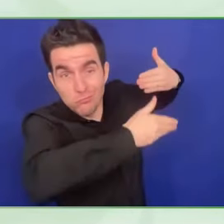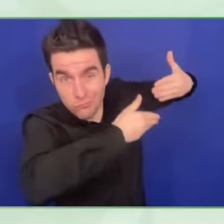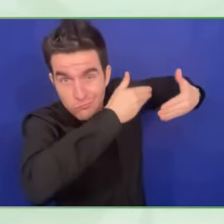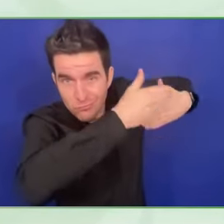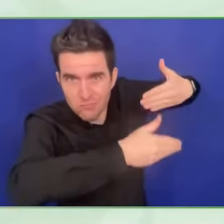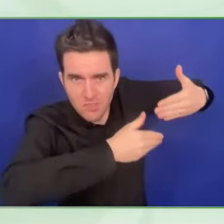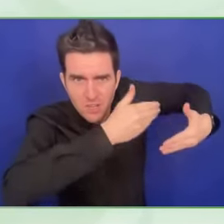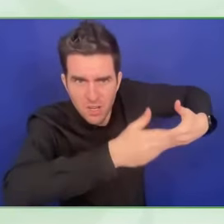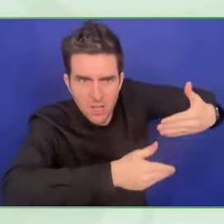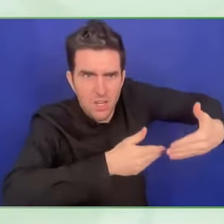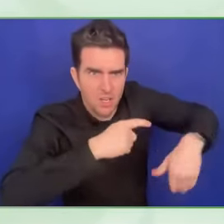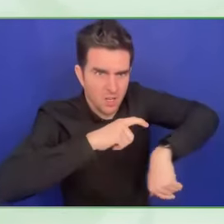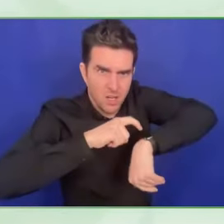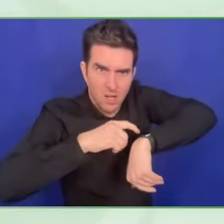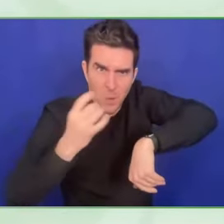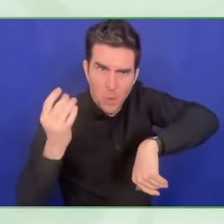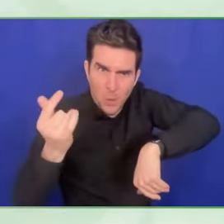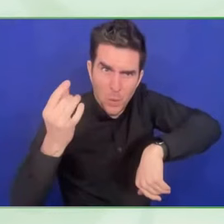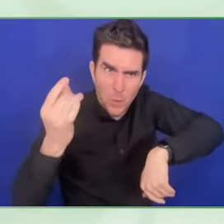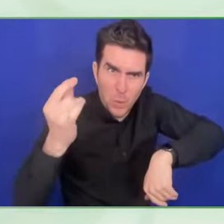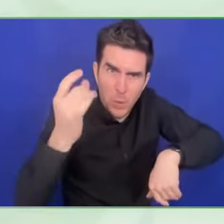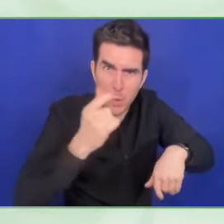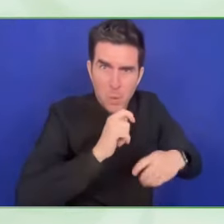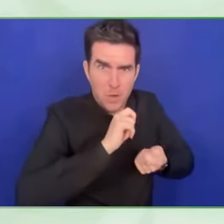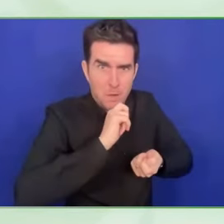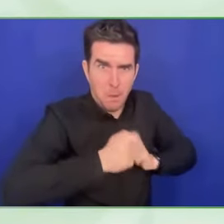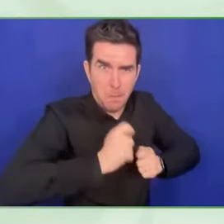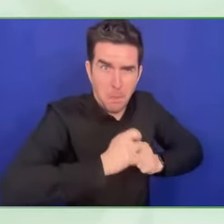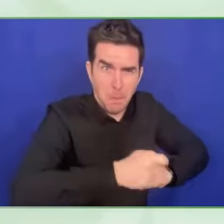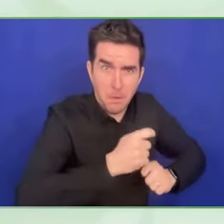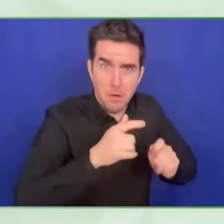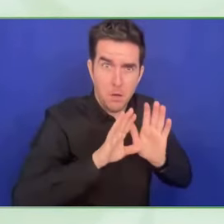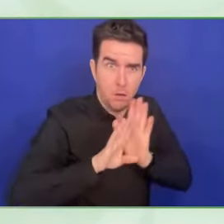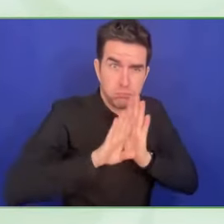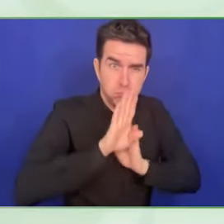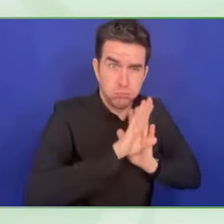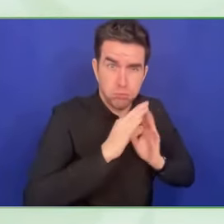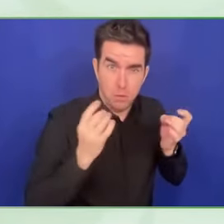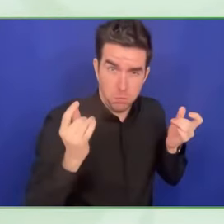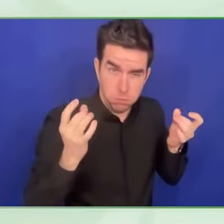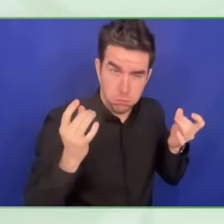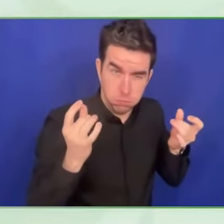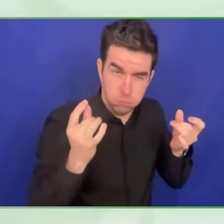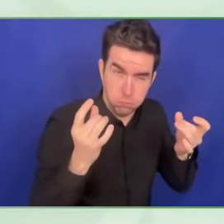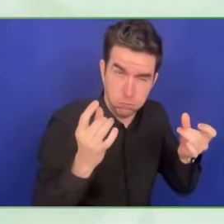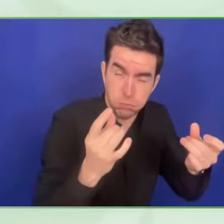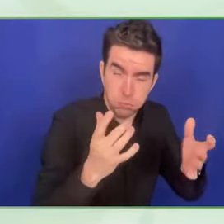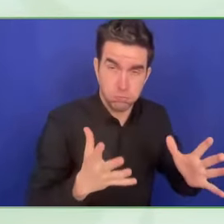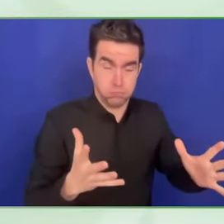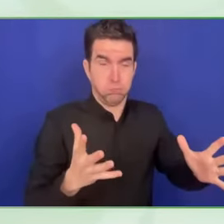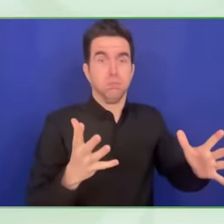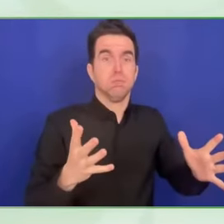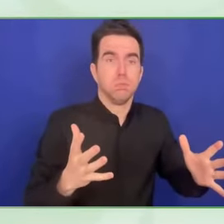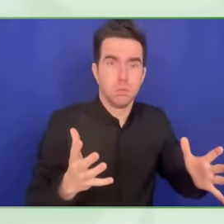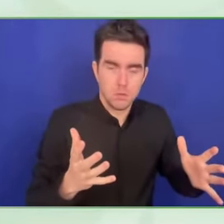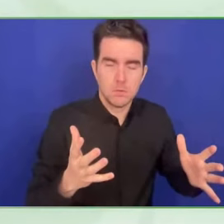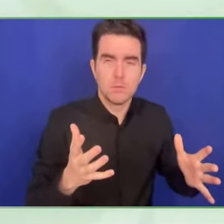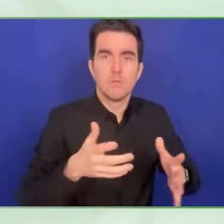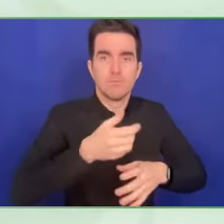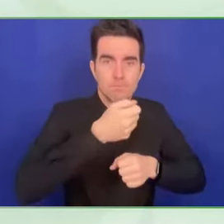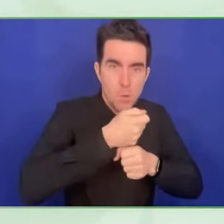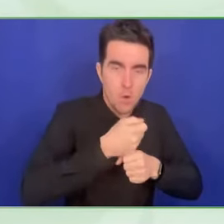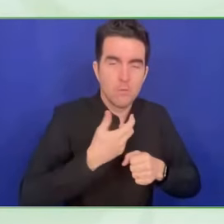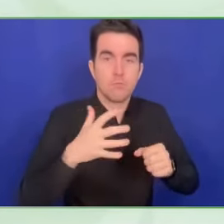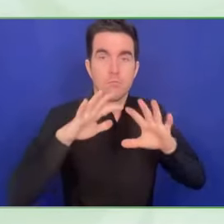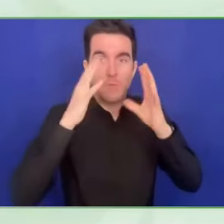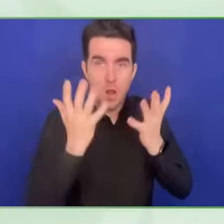change also means new types of risks, virus, errors, leaks and danger that we